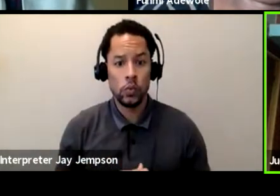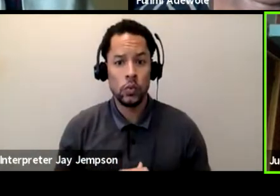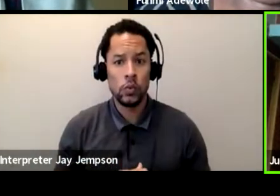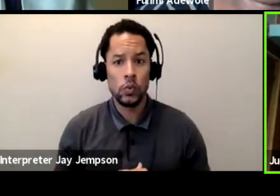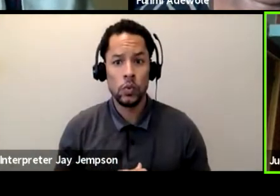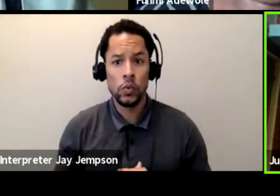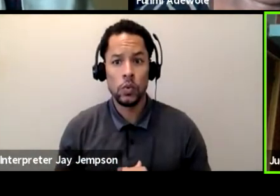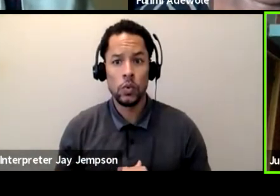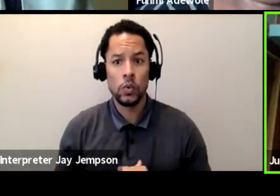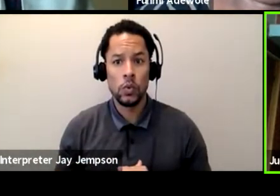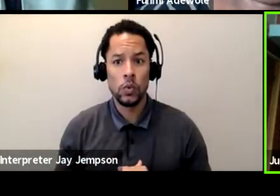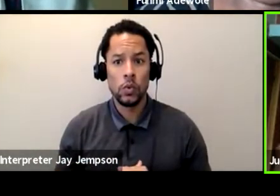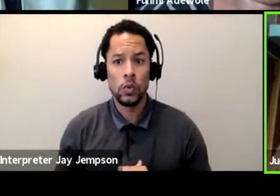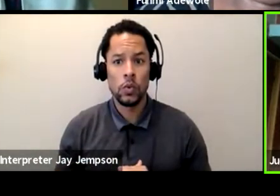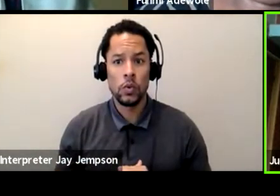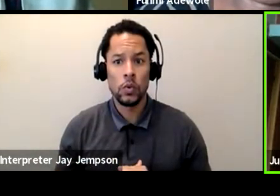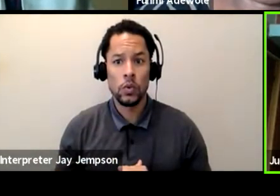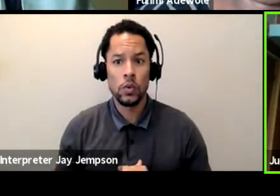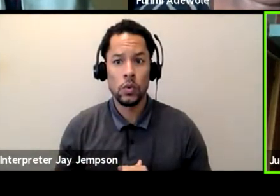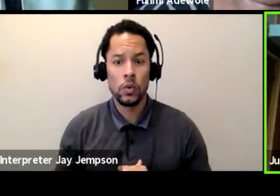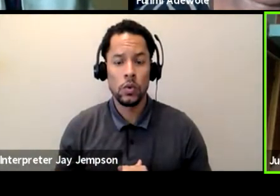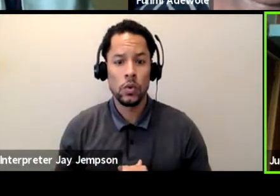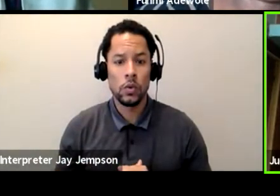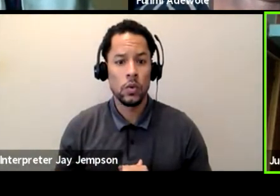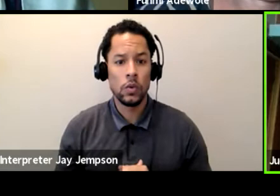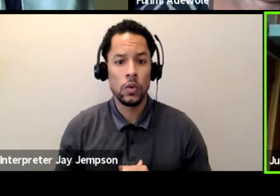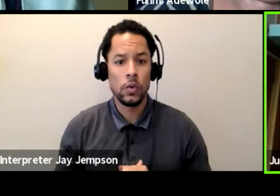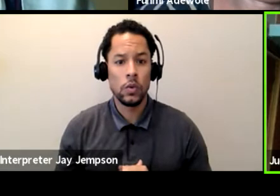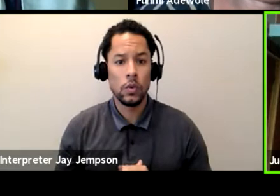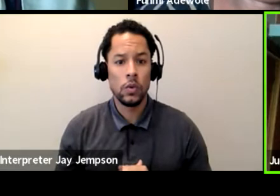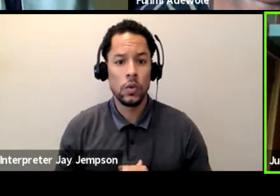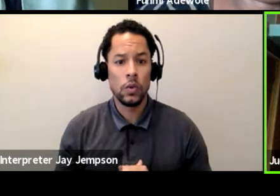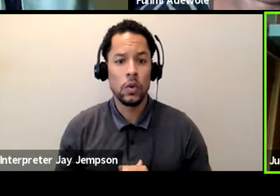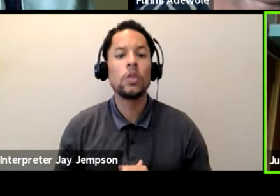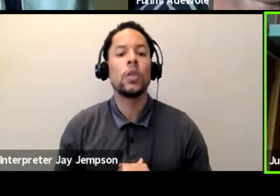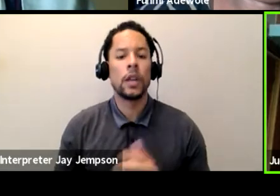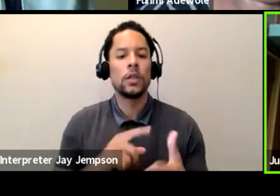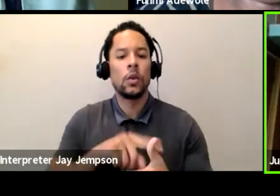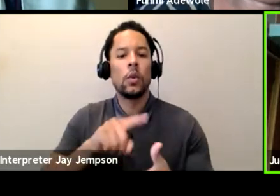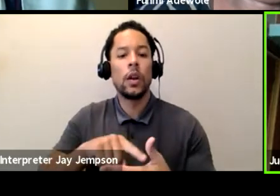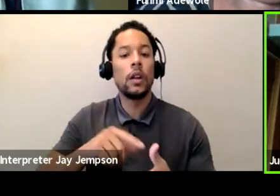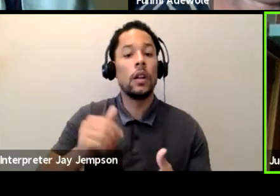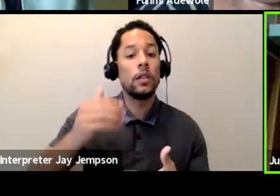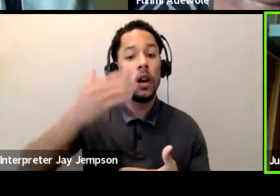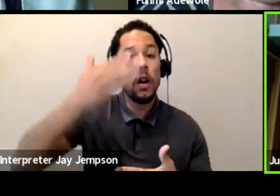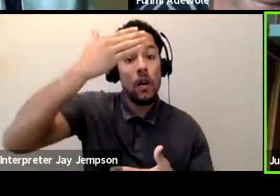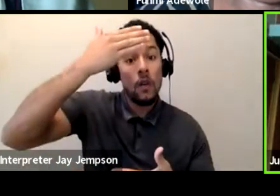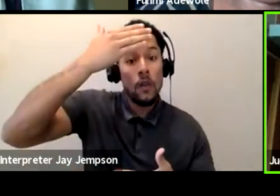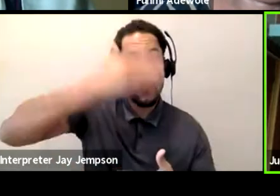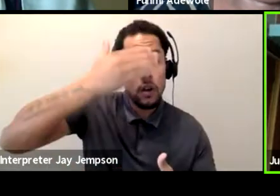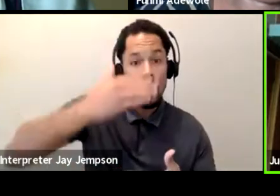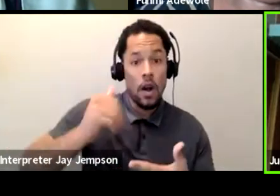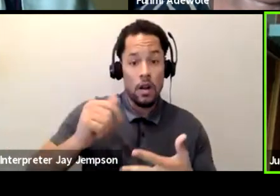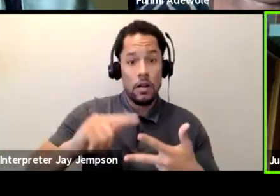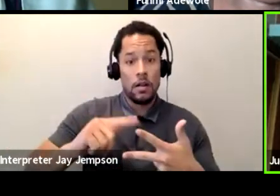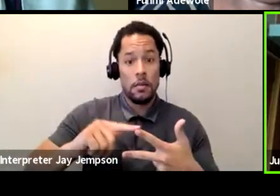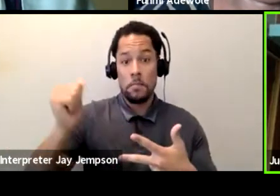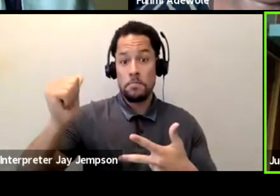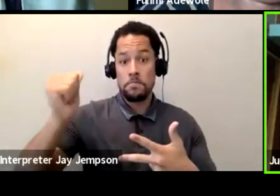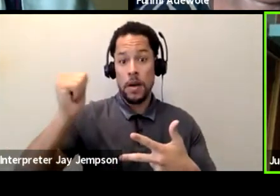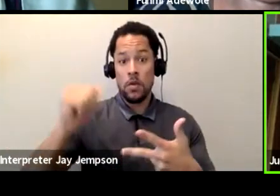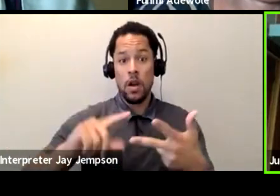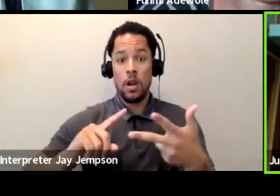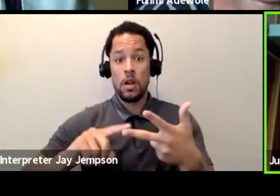present it, that is where we come to the foreground, mid-ground and background. We say every work of art, we